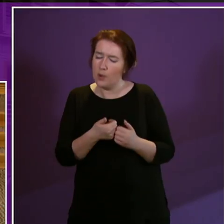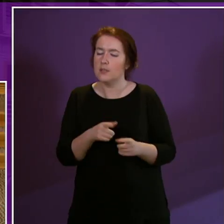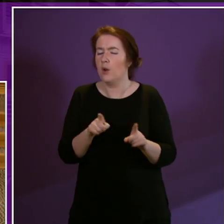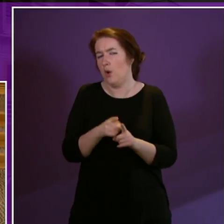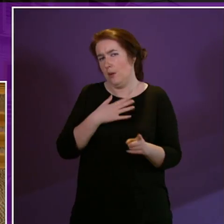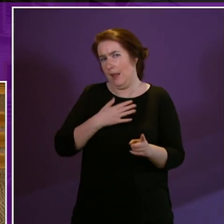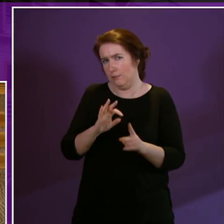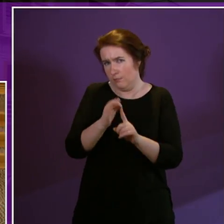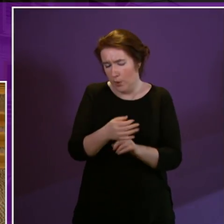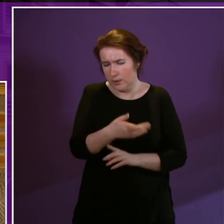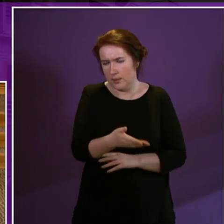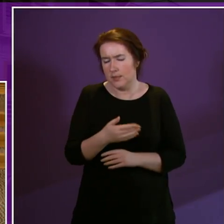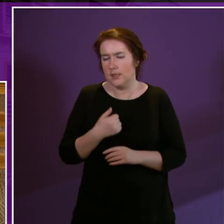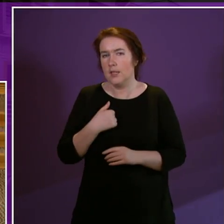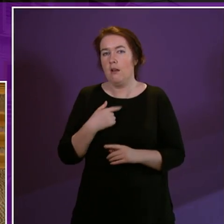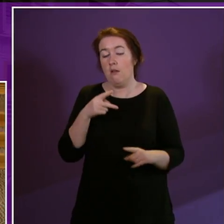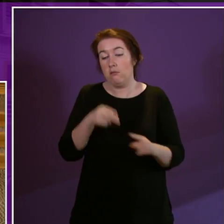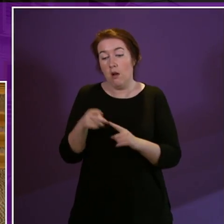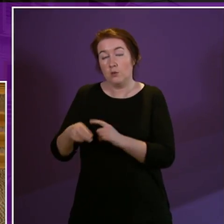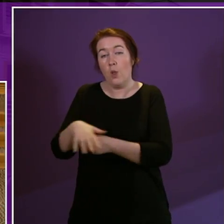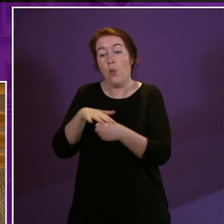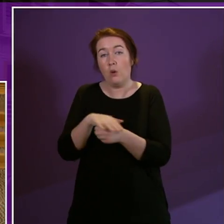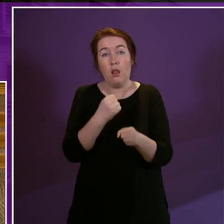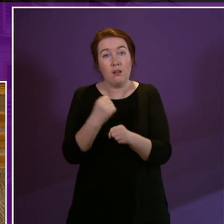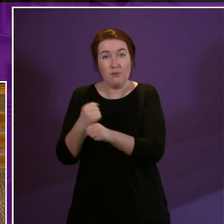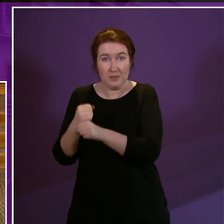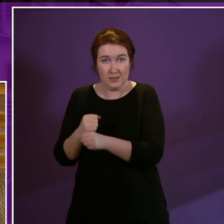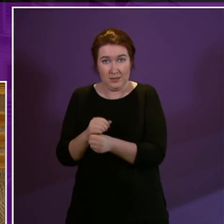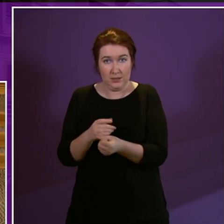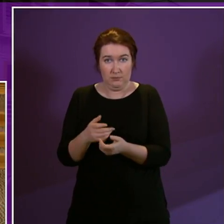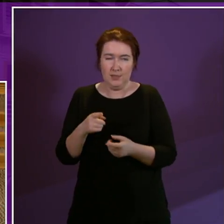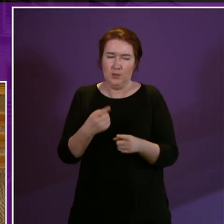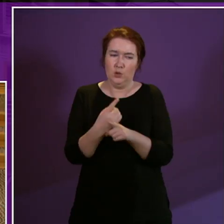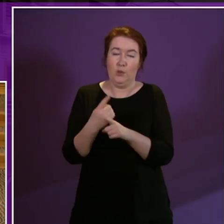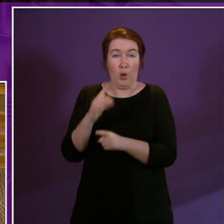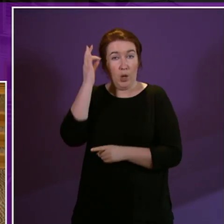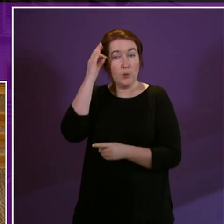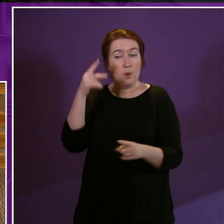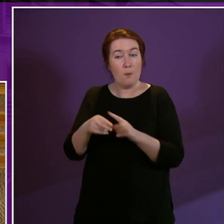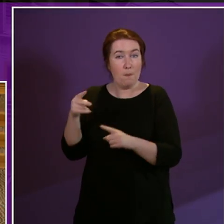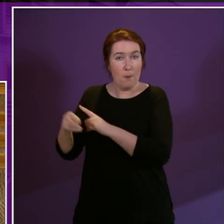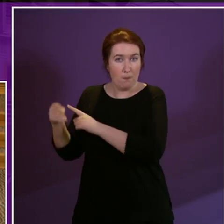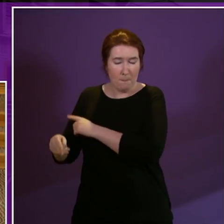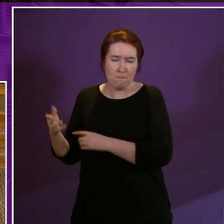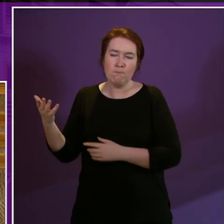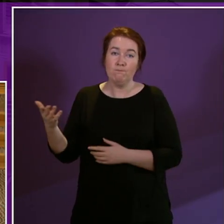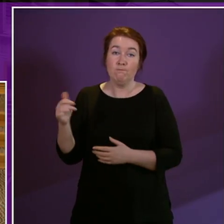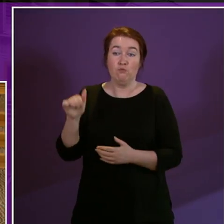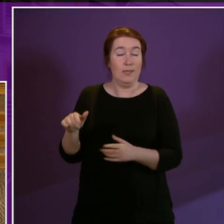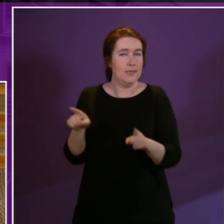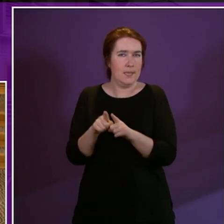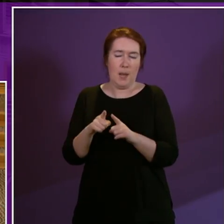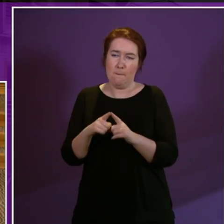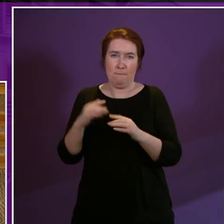would make the point of course that cuts to local government expenditure that he is alluding to are indeed in the same proportion